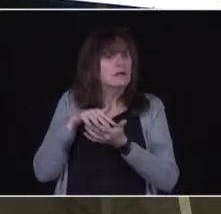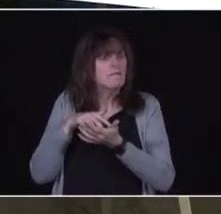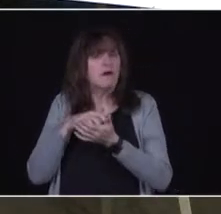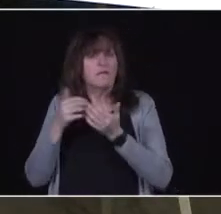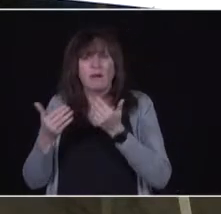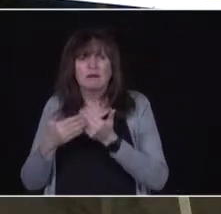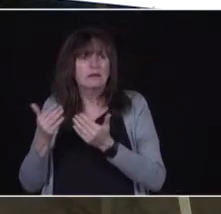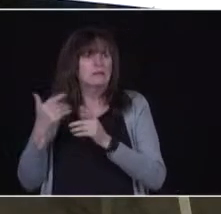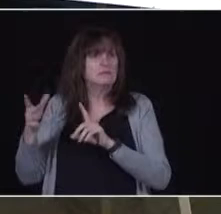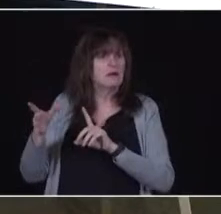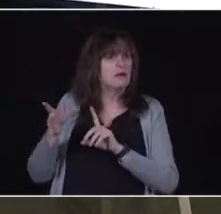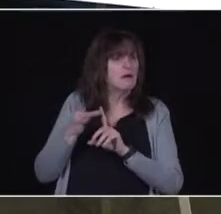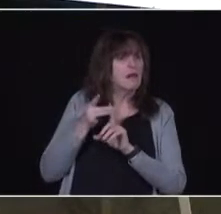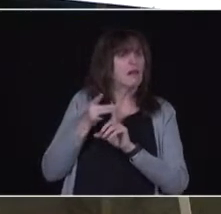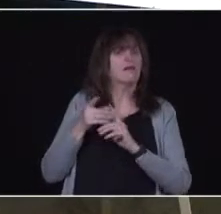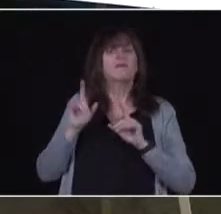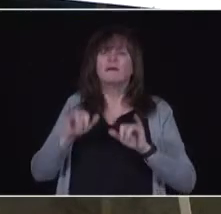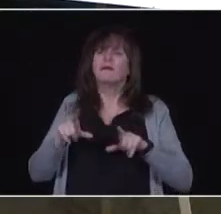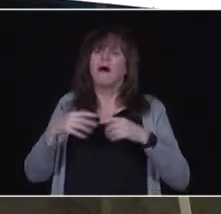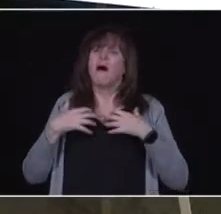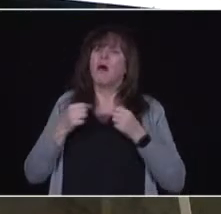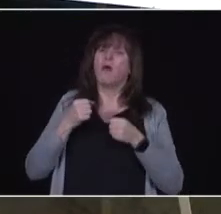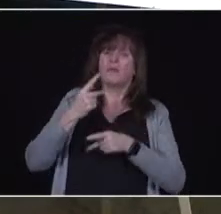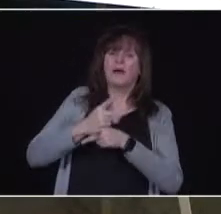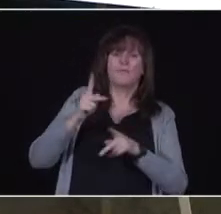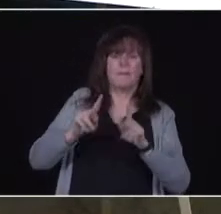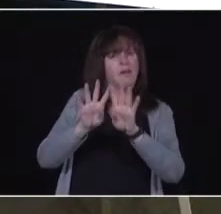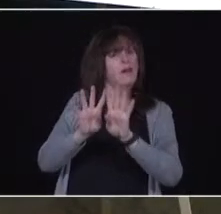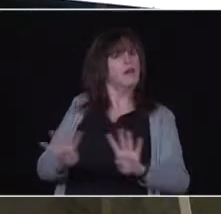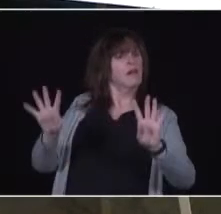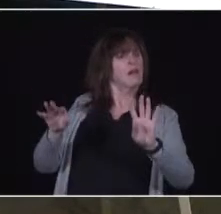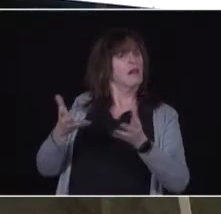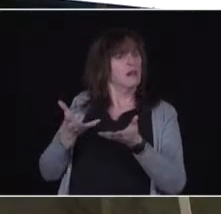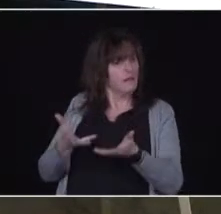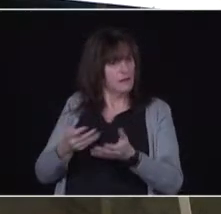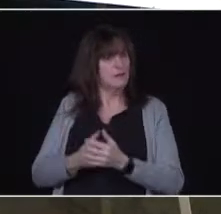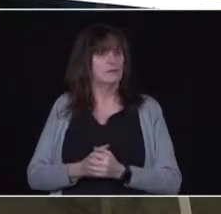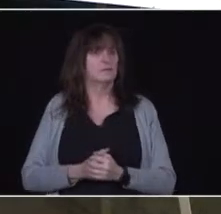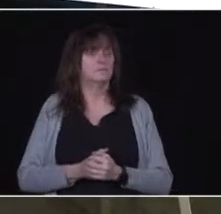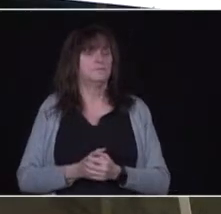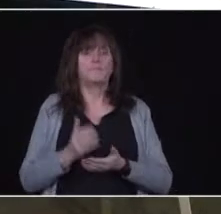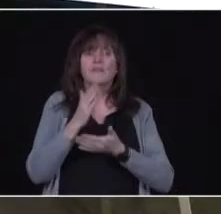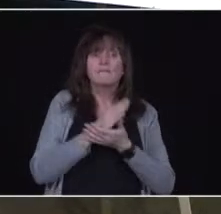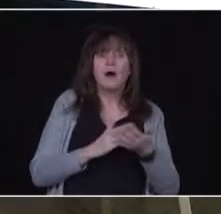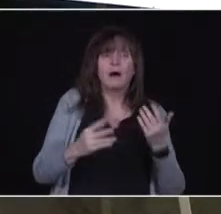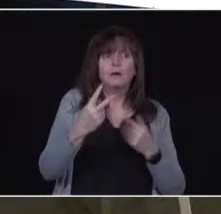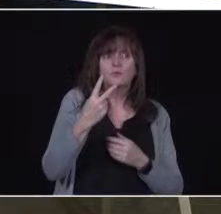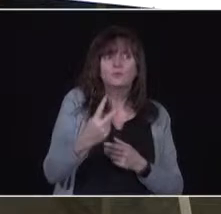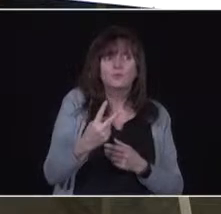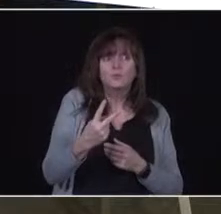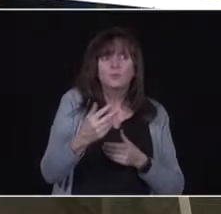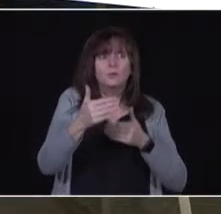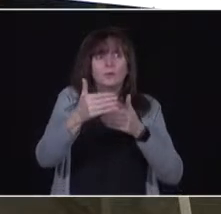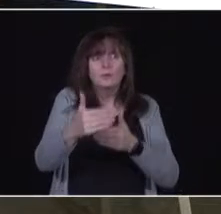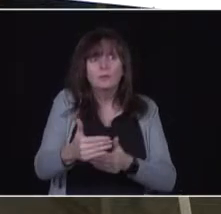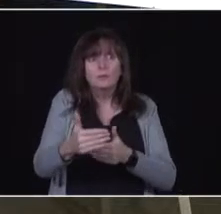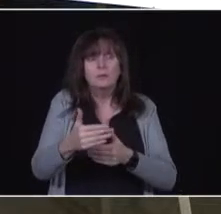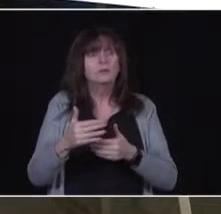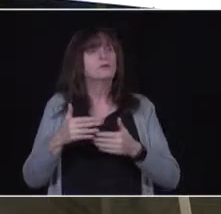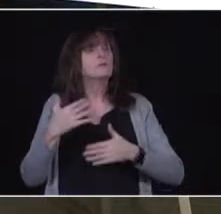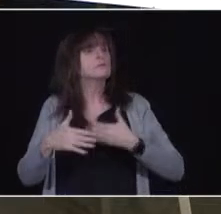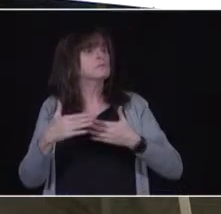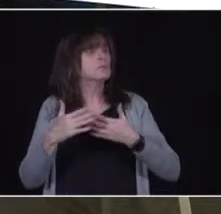professionals, particularly those patient facing. And in priority in phase two, we roll out, our priorities will be those more aged,